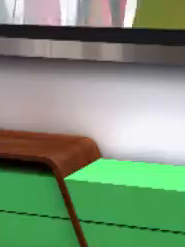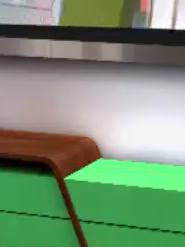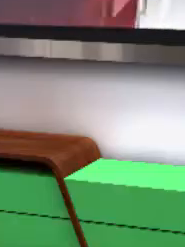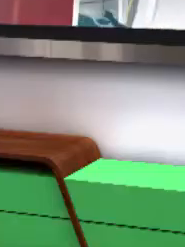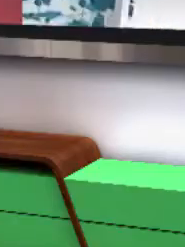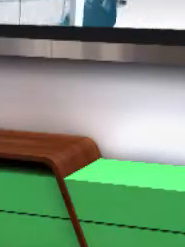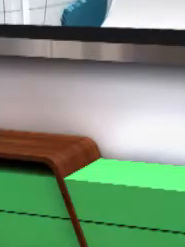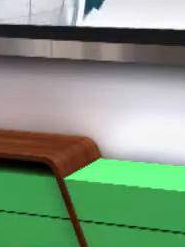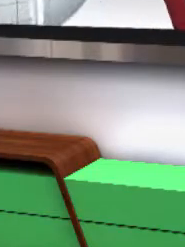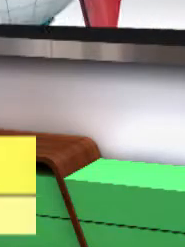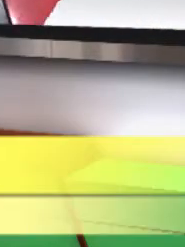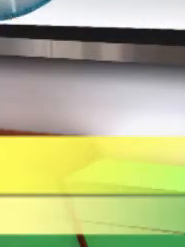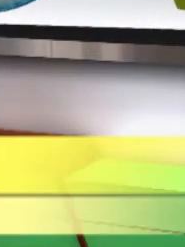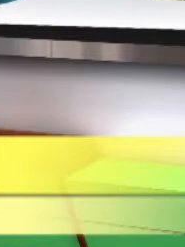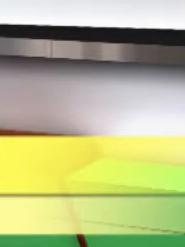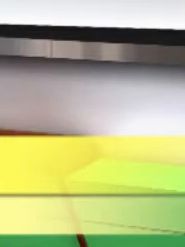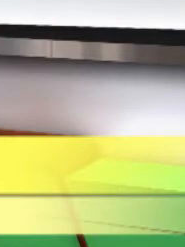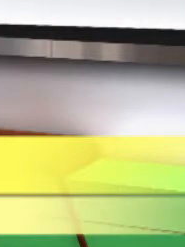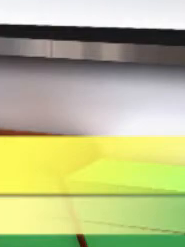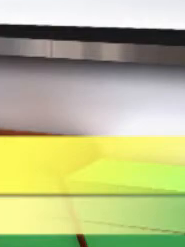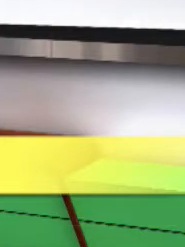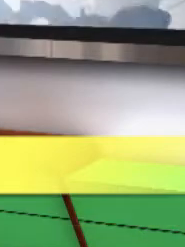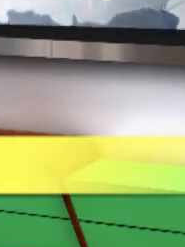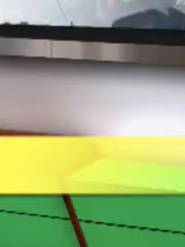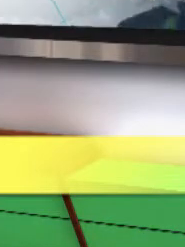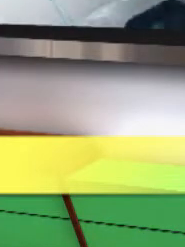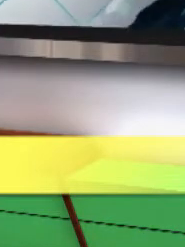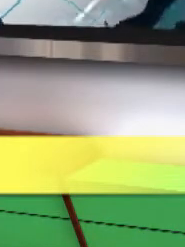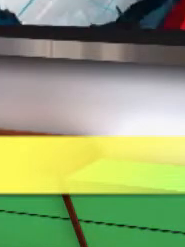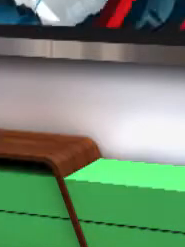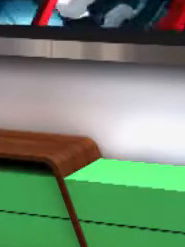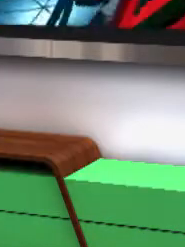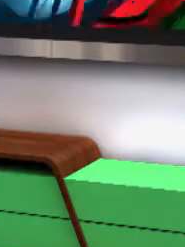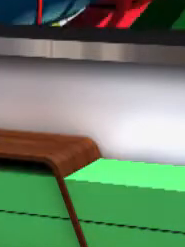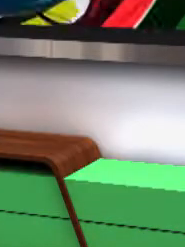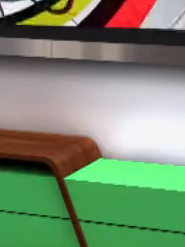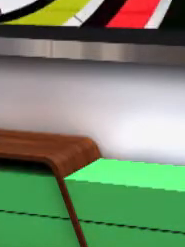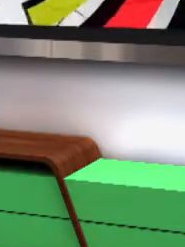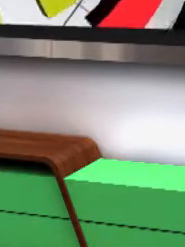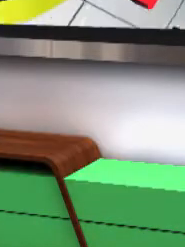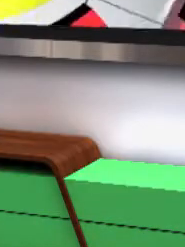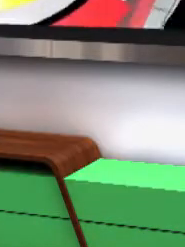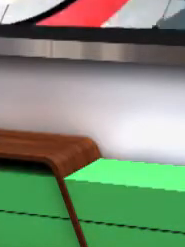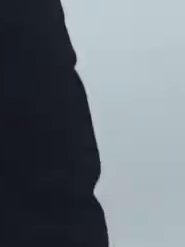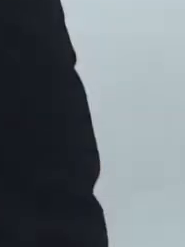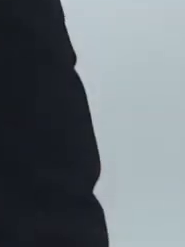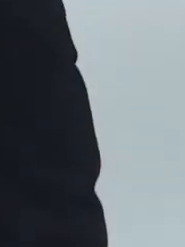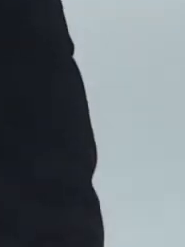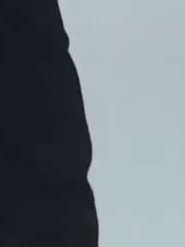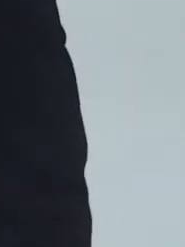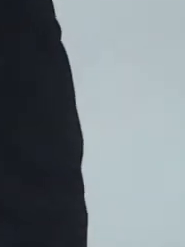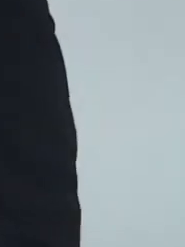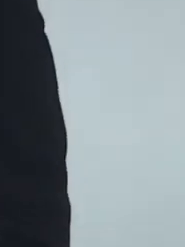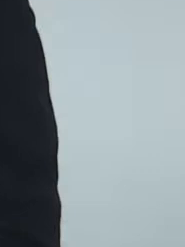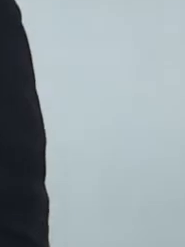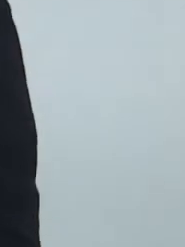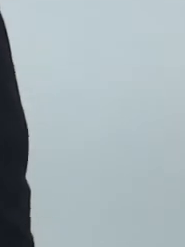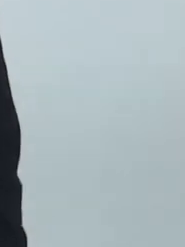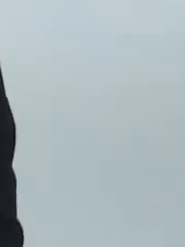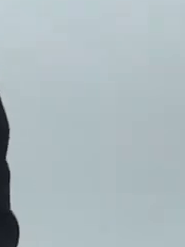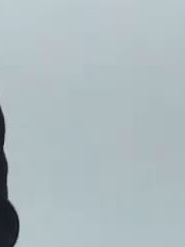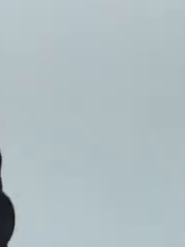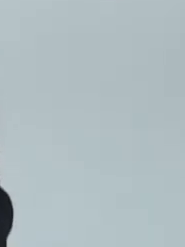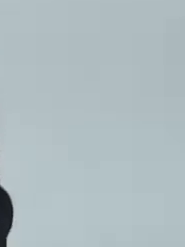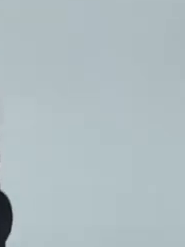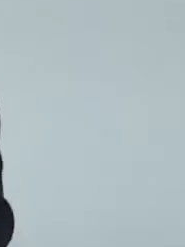Good morning, it is Thursday the 9th of April 2020. Thank you for joining us today. In the headlines, State of Exception Act